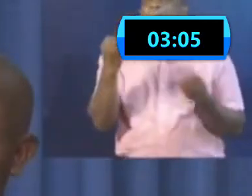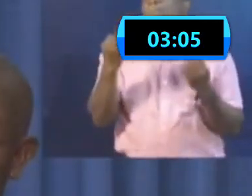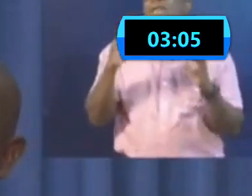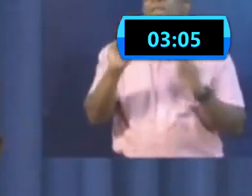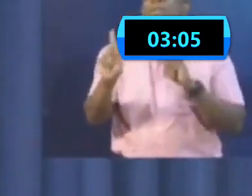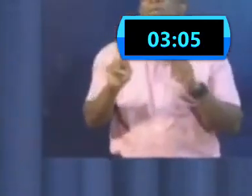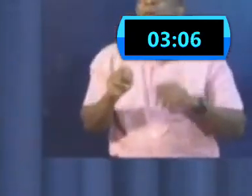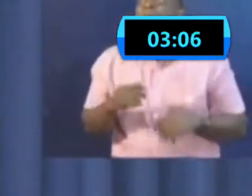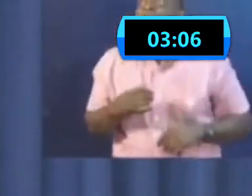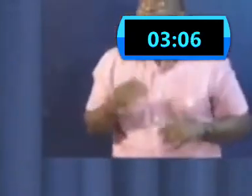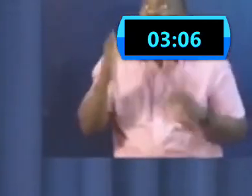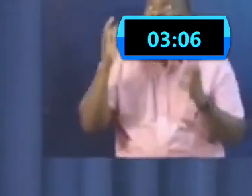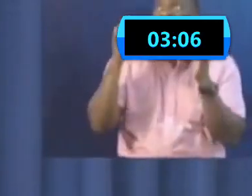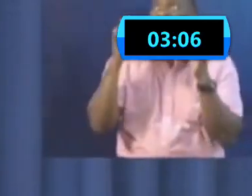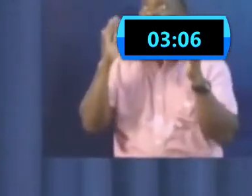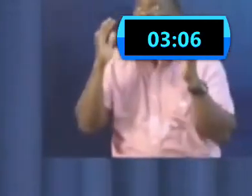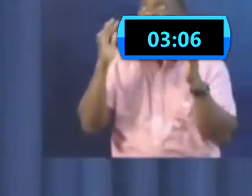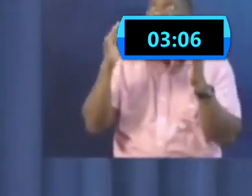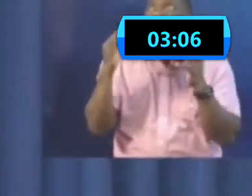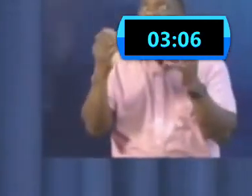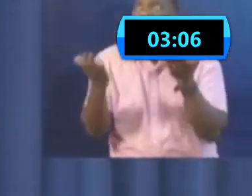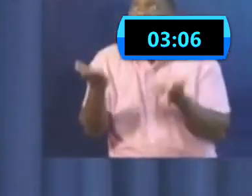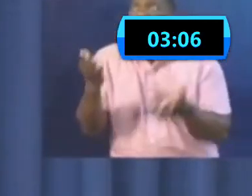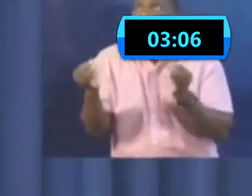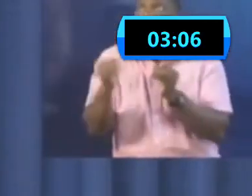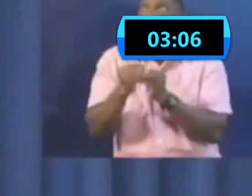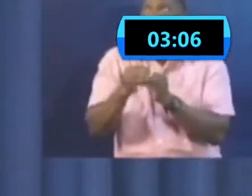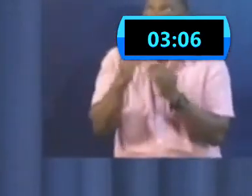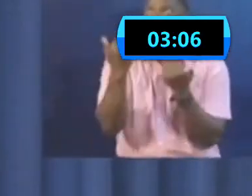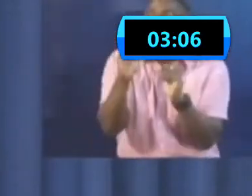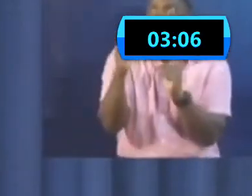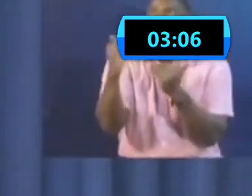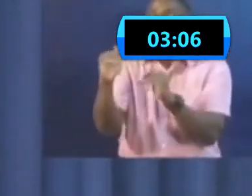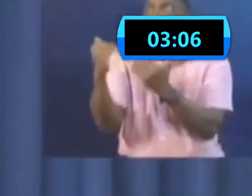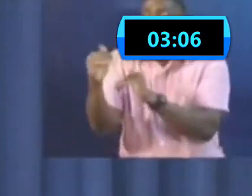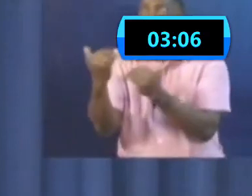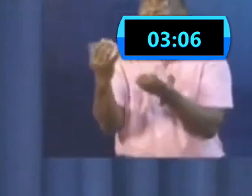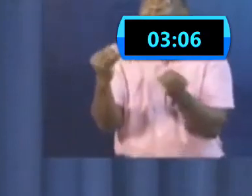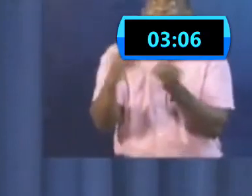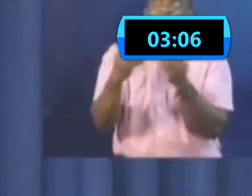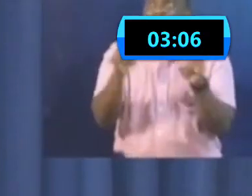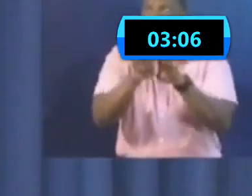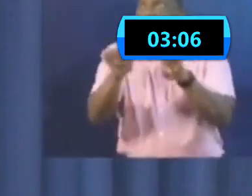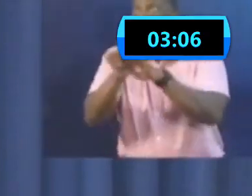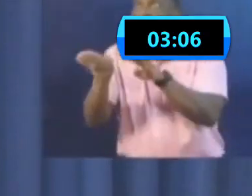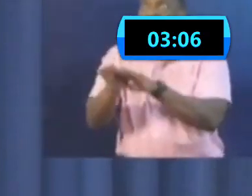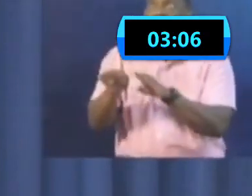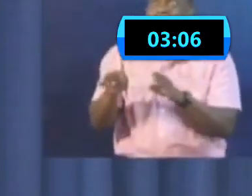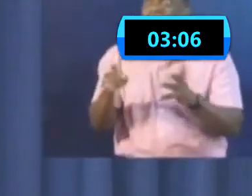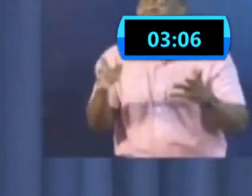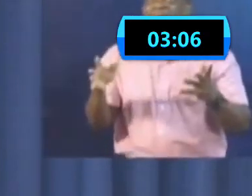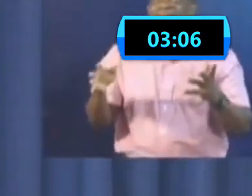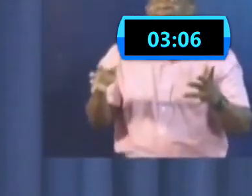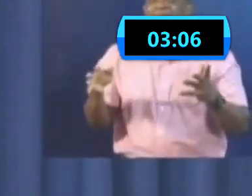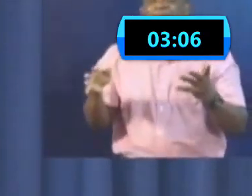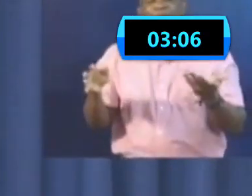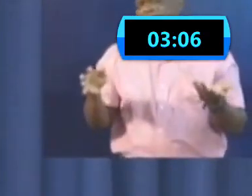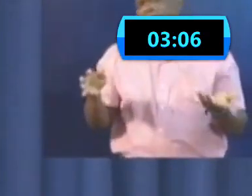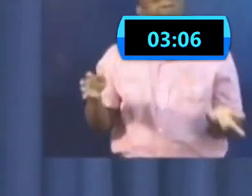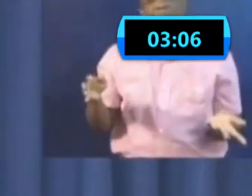make significant adjustments. I want to tell you that there's no scientific data now,